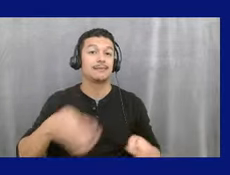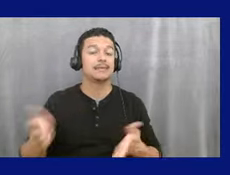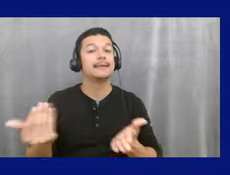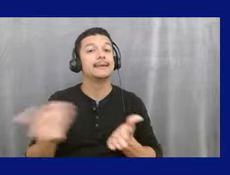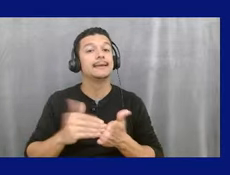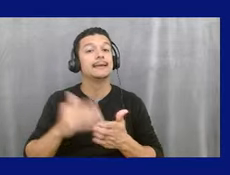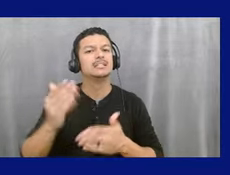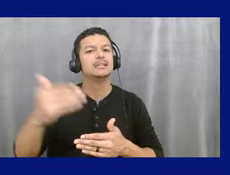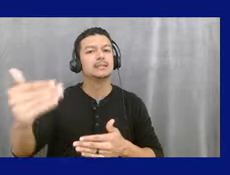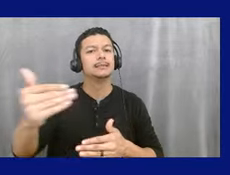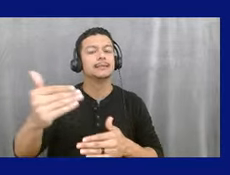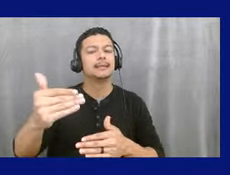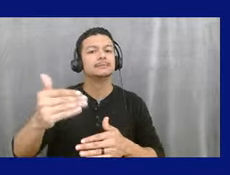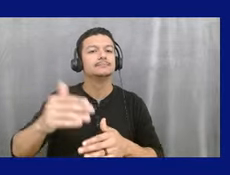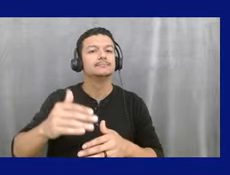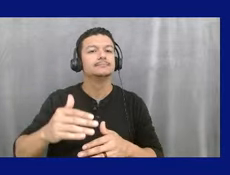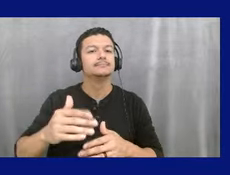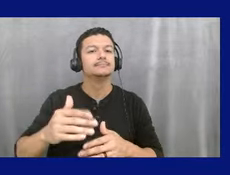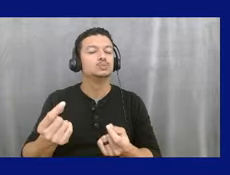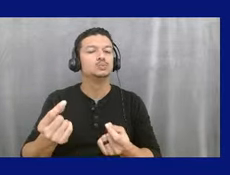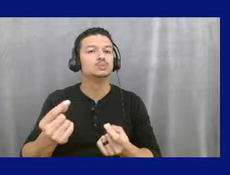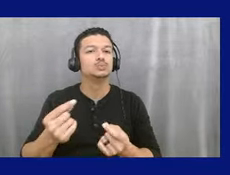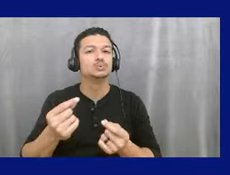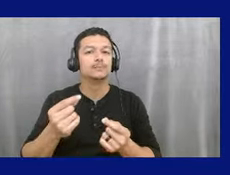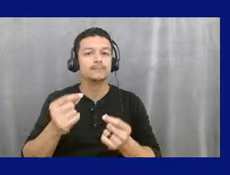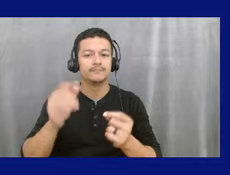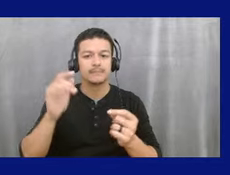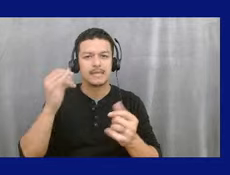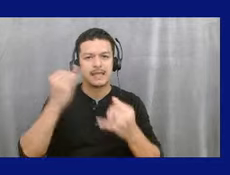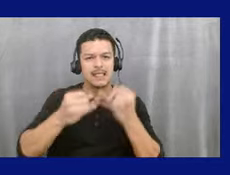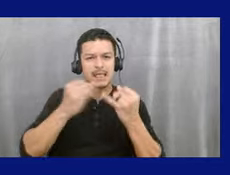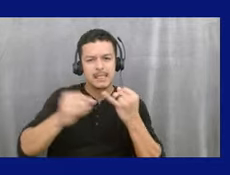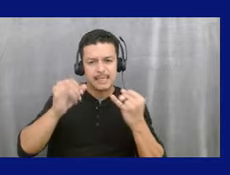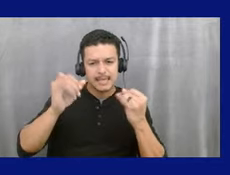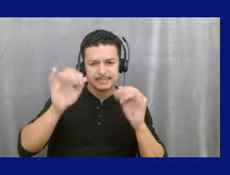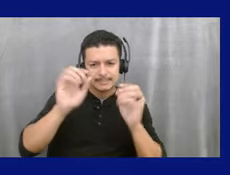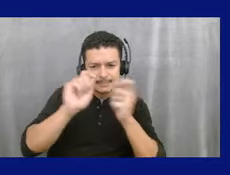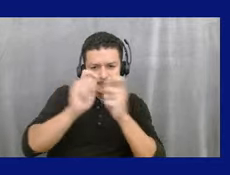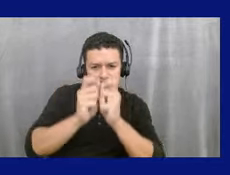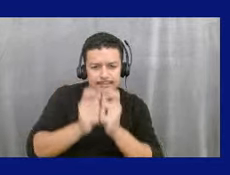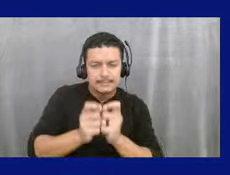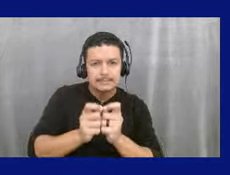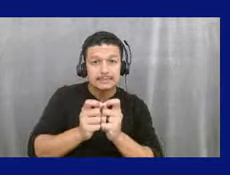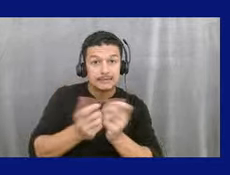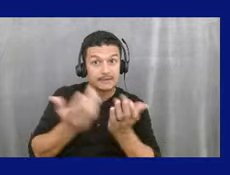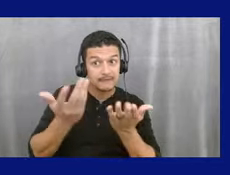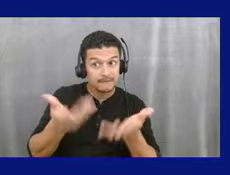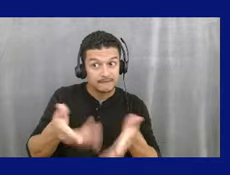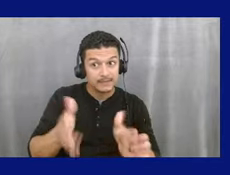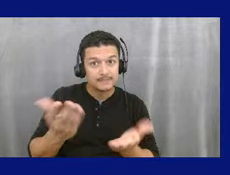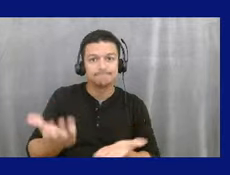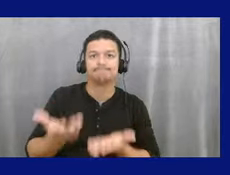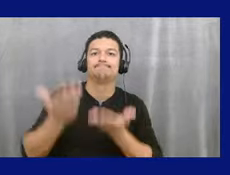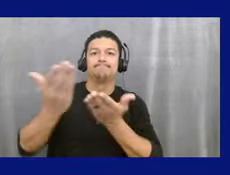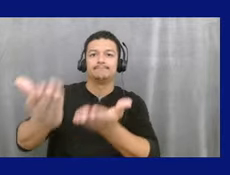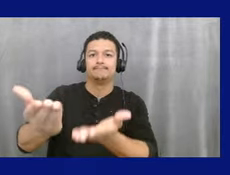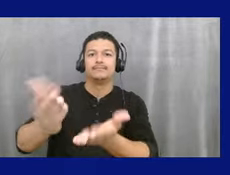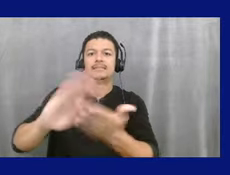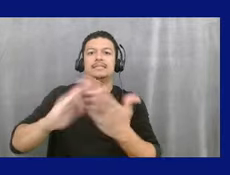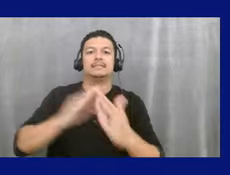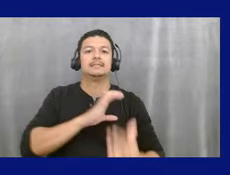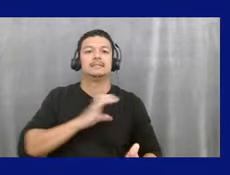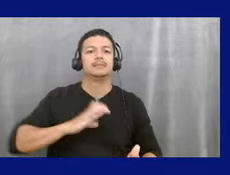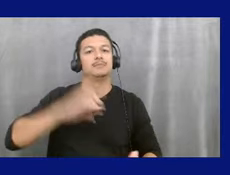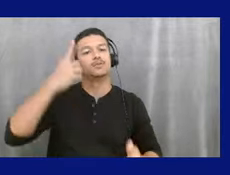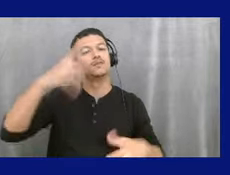putting the final touches on it. Once we do that, um, we're going to present it to the city commission for adoption. We're going to work on building out an implementation